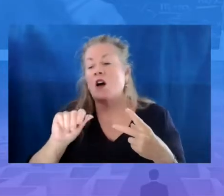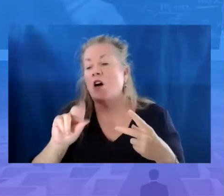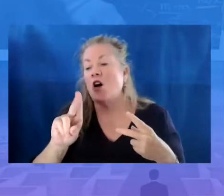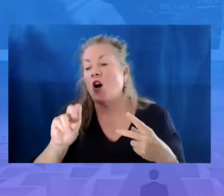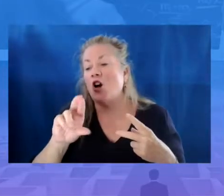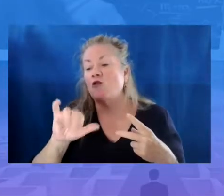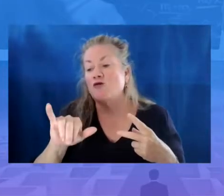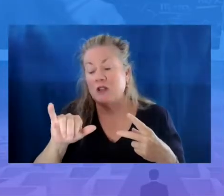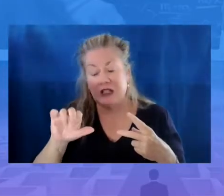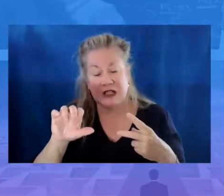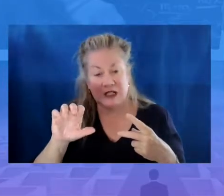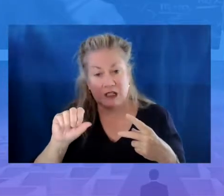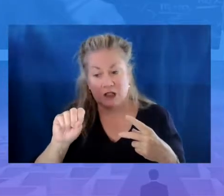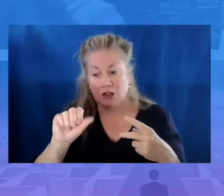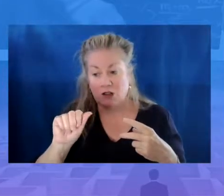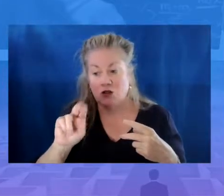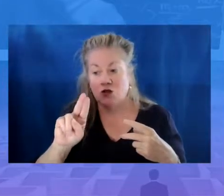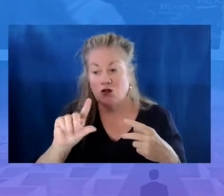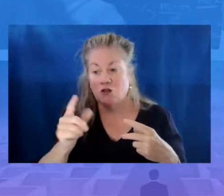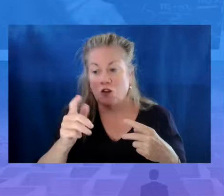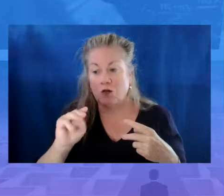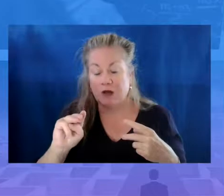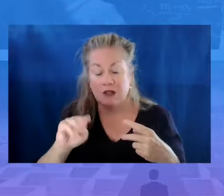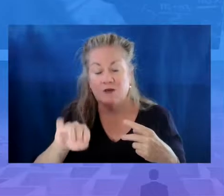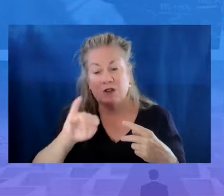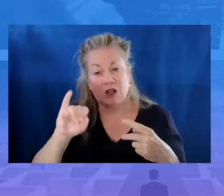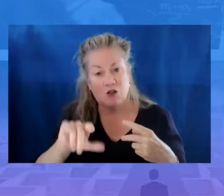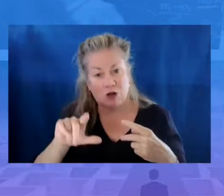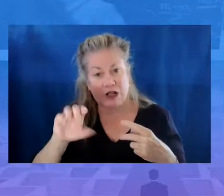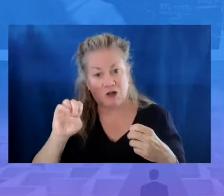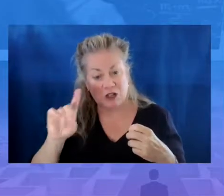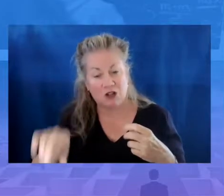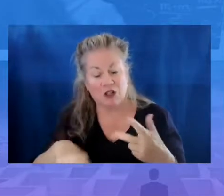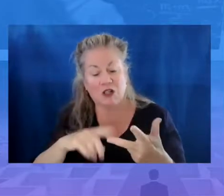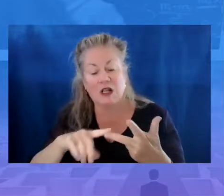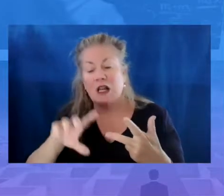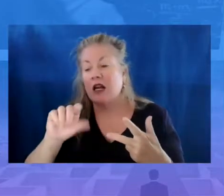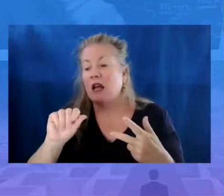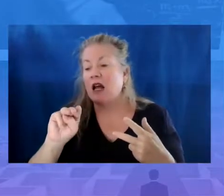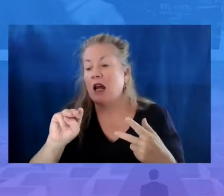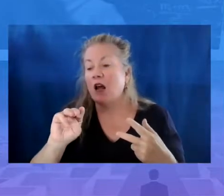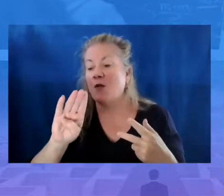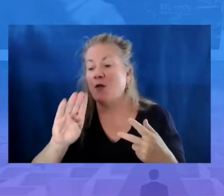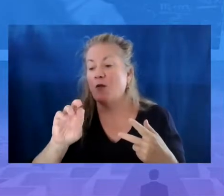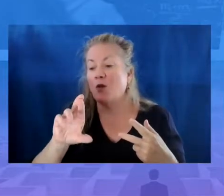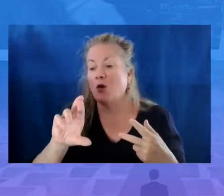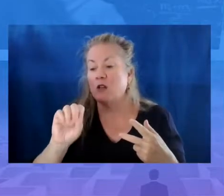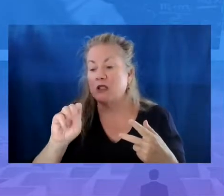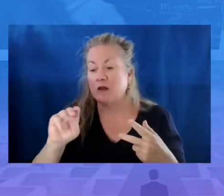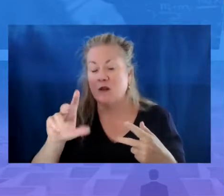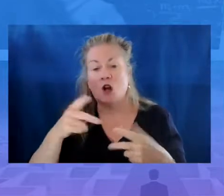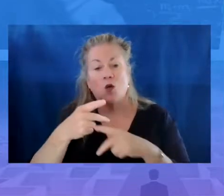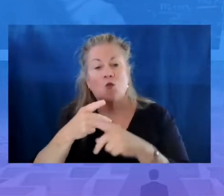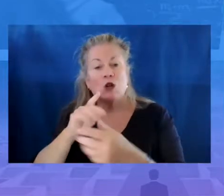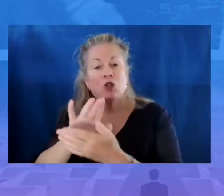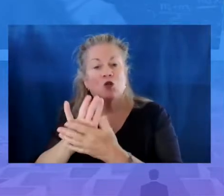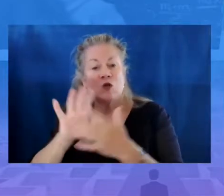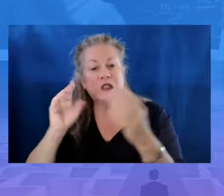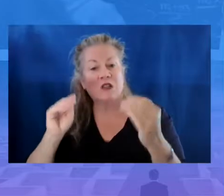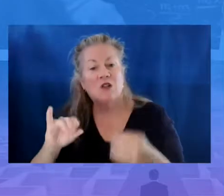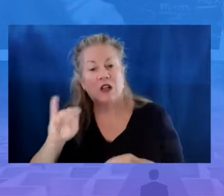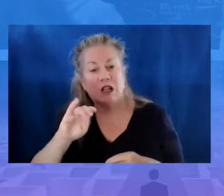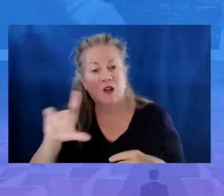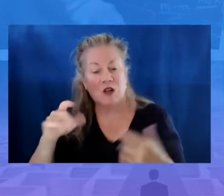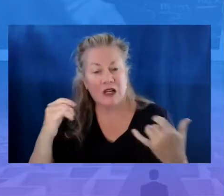Audrey Soglin, executive director of the Illinois Education Association, and Amber Sims, a preschool teacher in